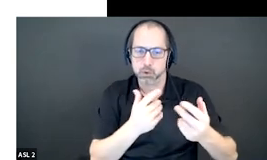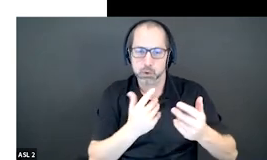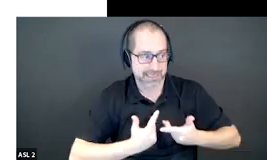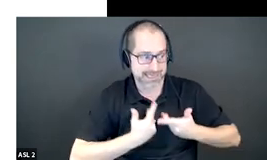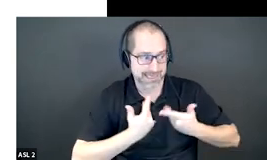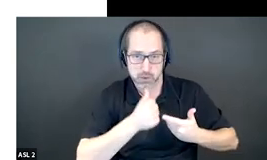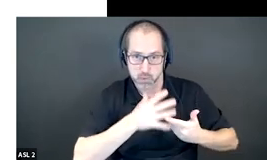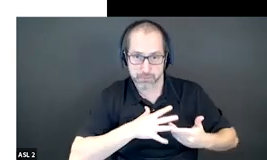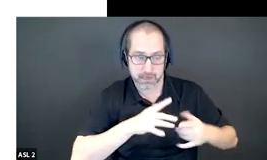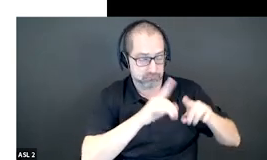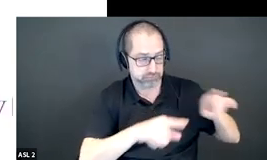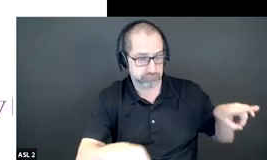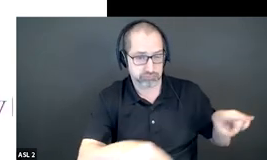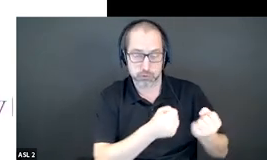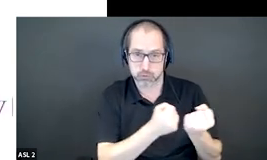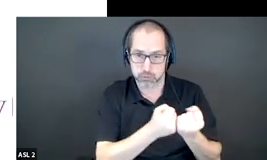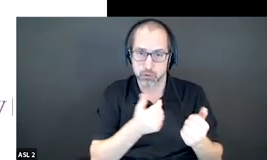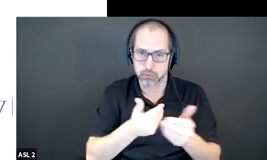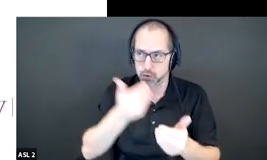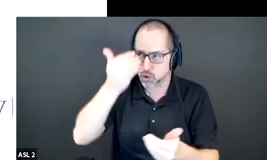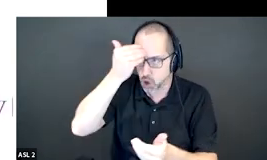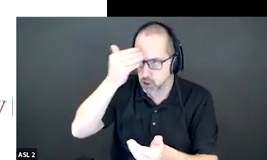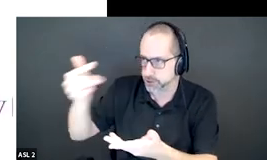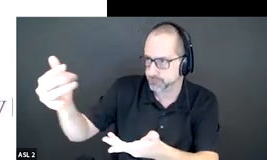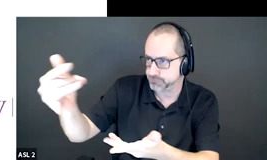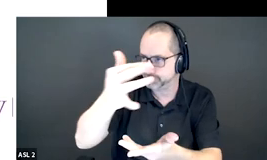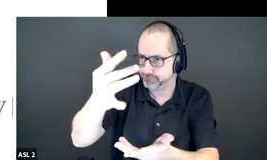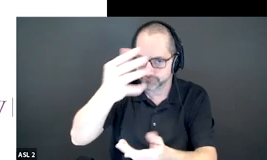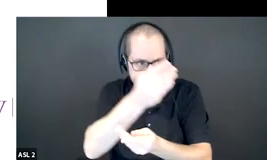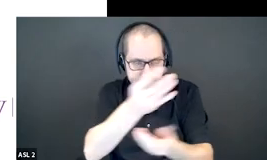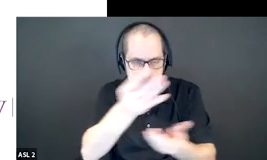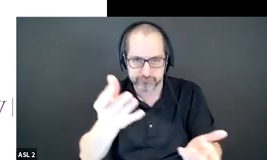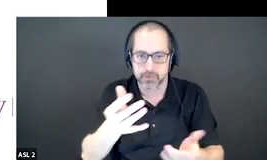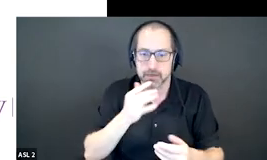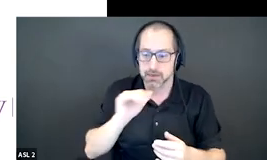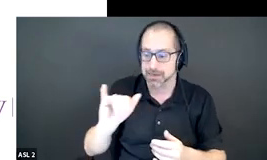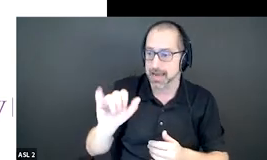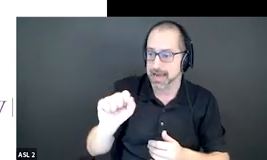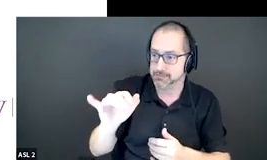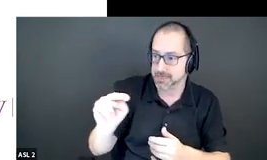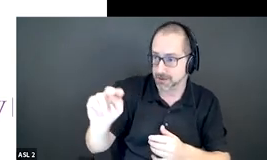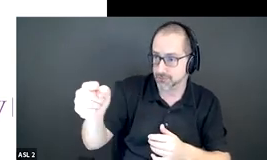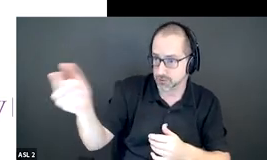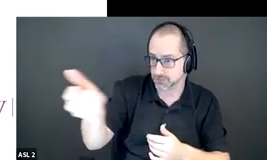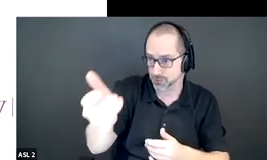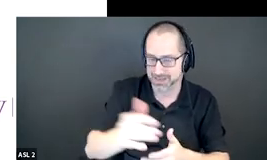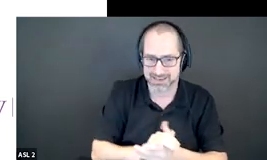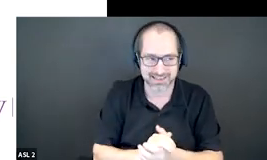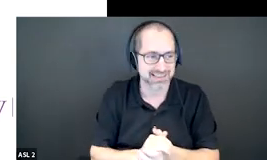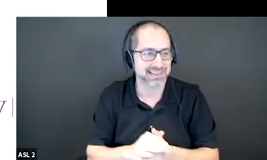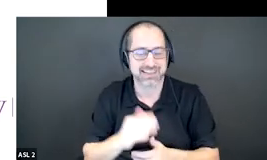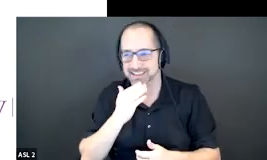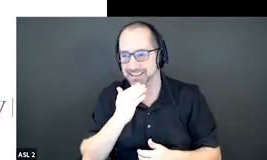disabilities through knowledge mobilization um so yasmin i believe you are up first yes i am thank you